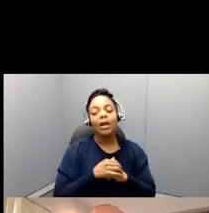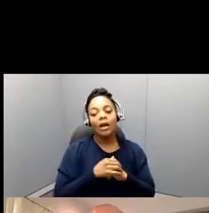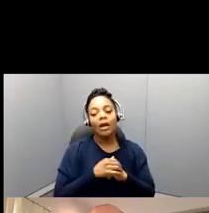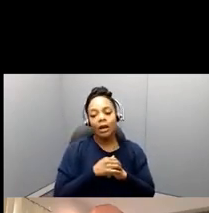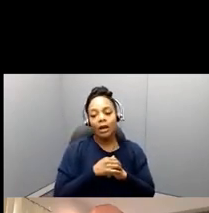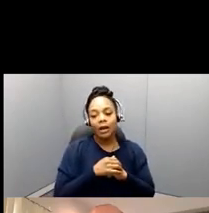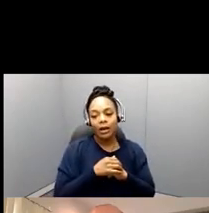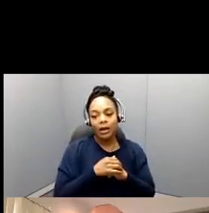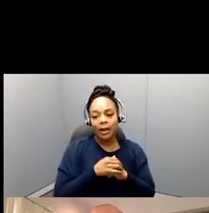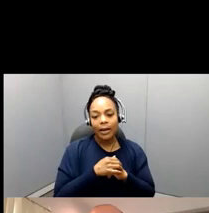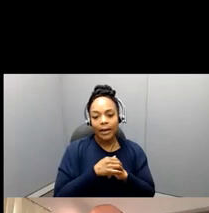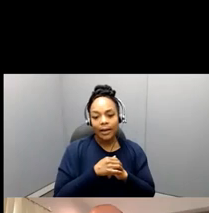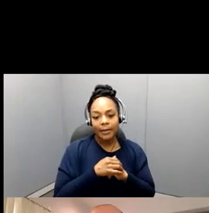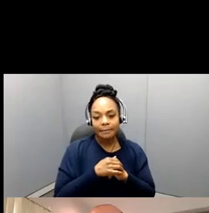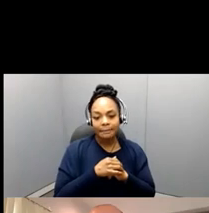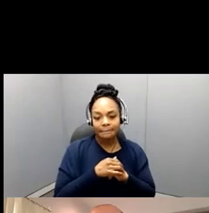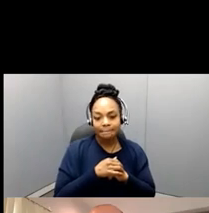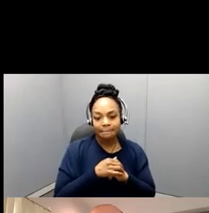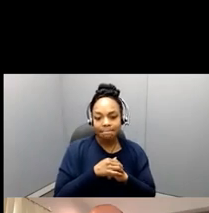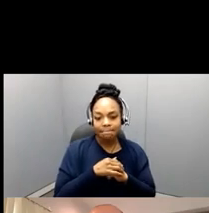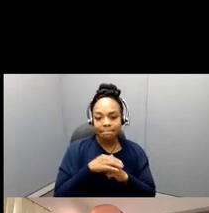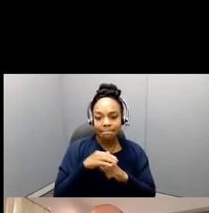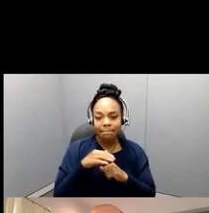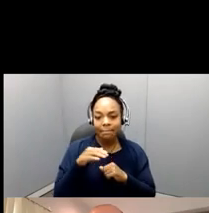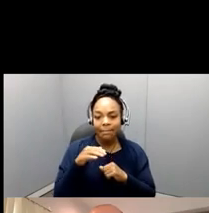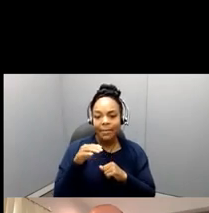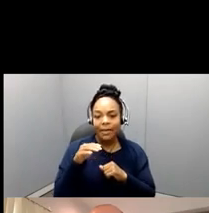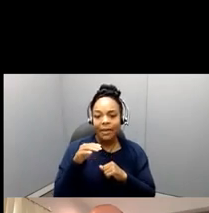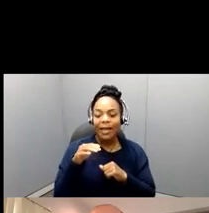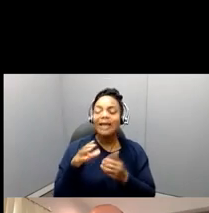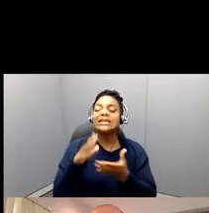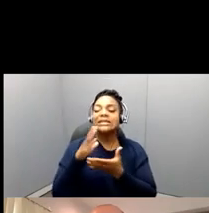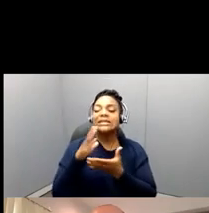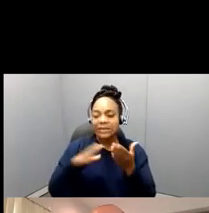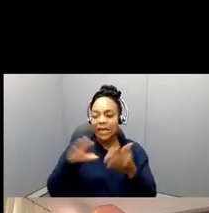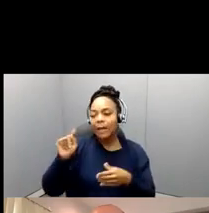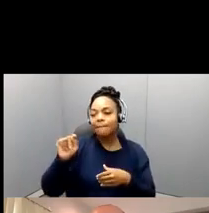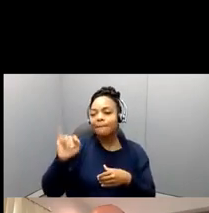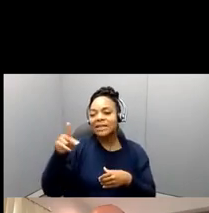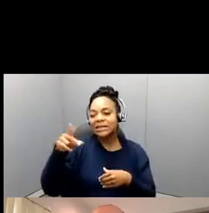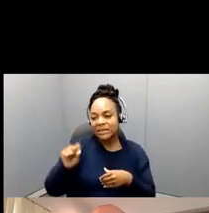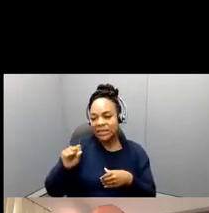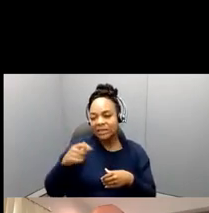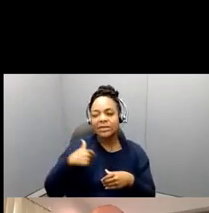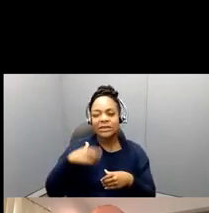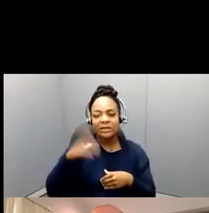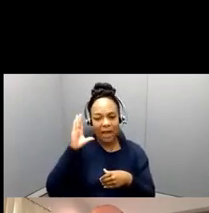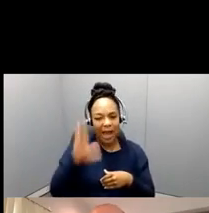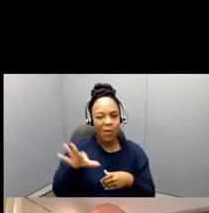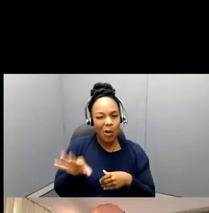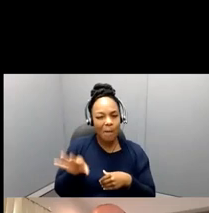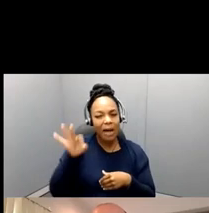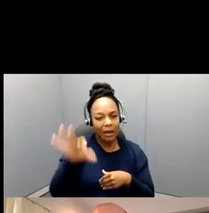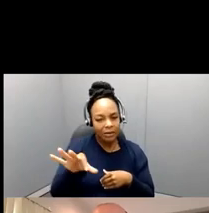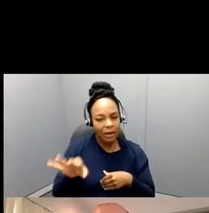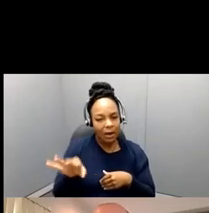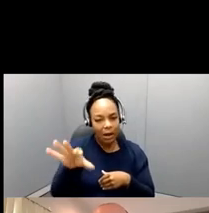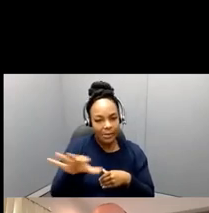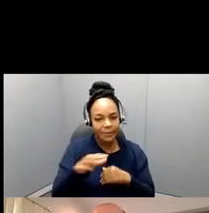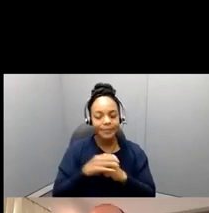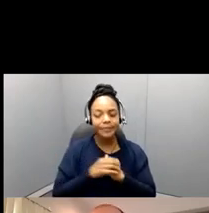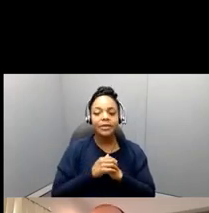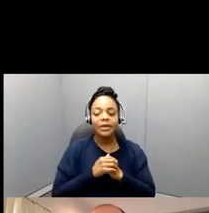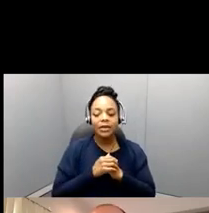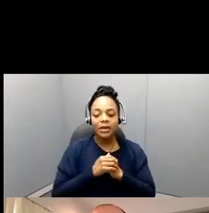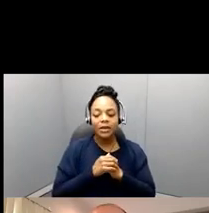that one things I most often very, will pass on, is that this, in some ways, as you're putting together this